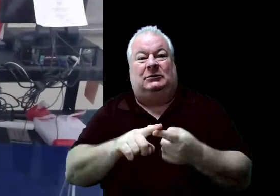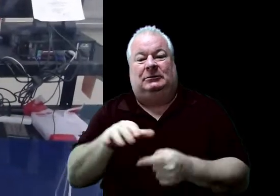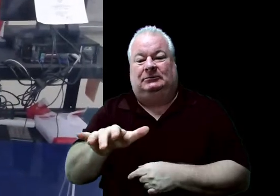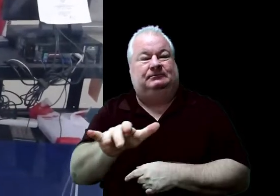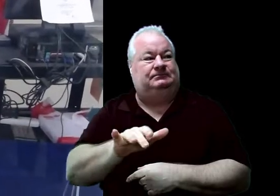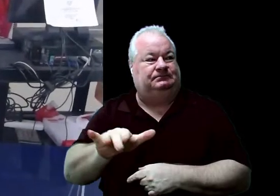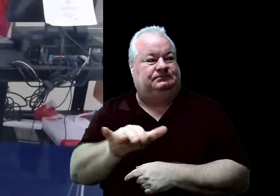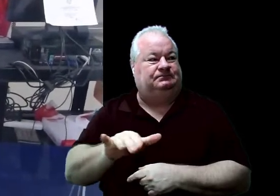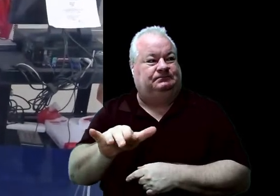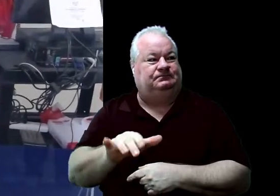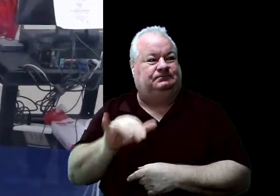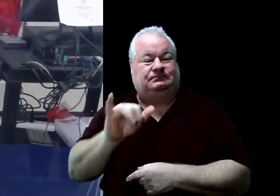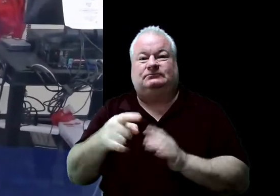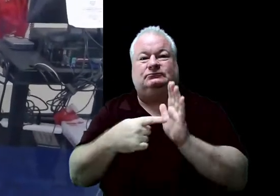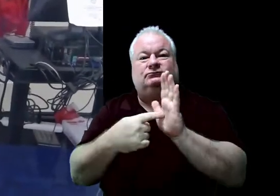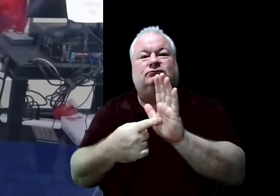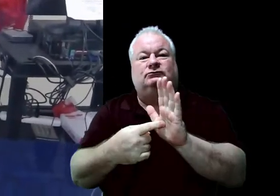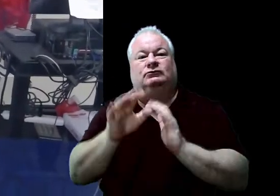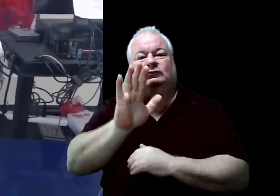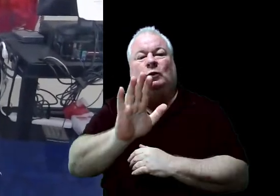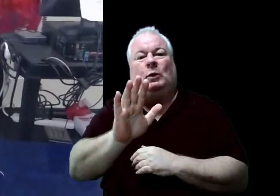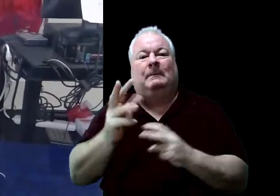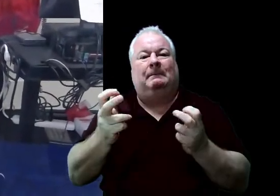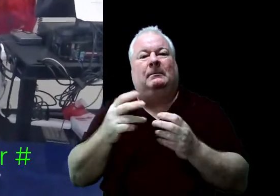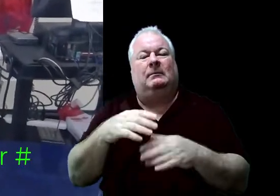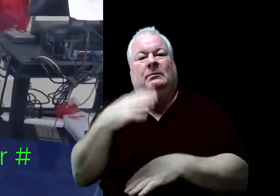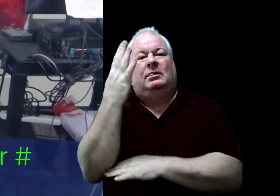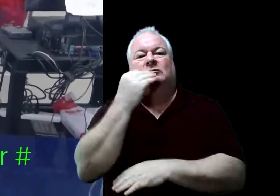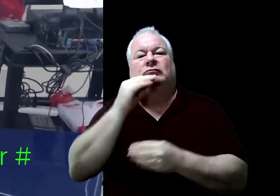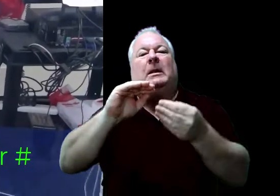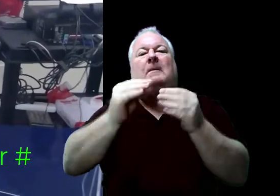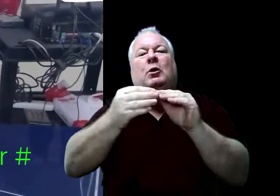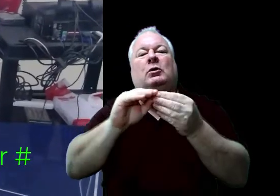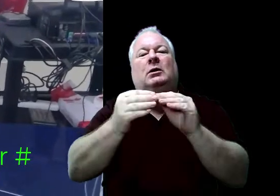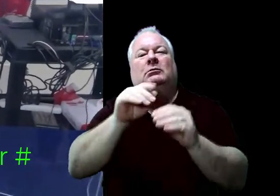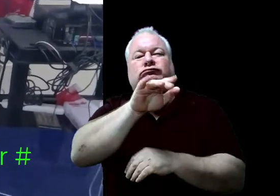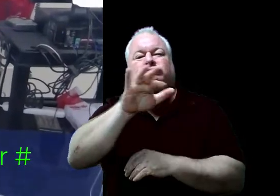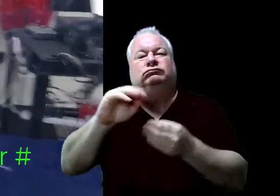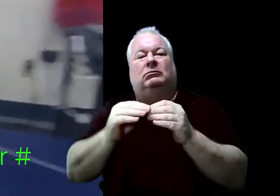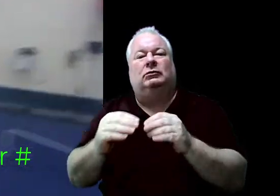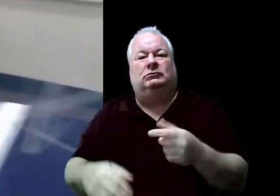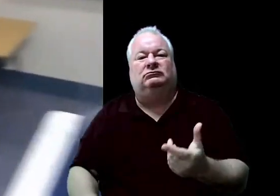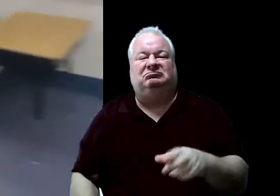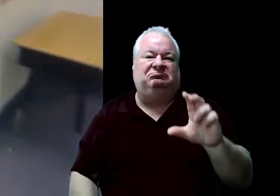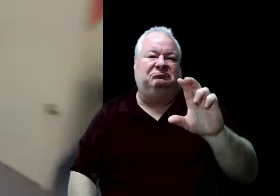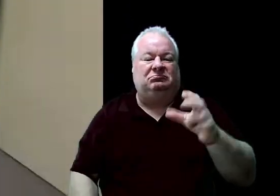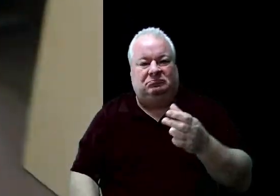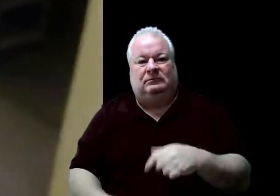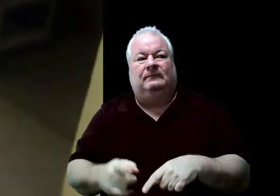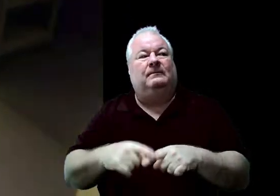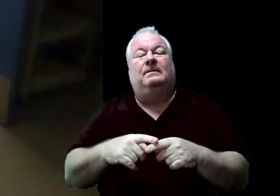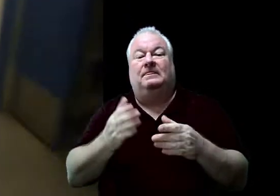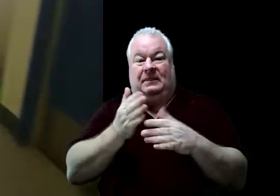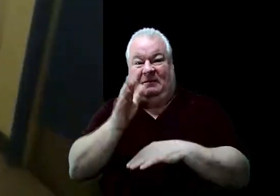here and show your lunch number. From there, you're going to